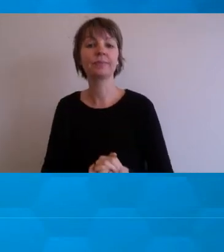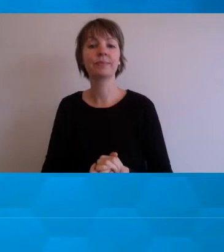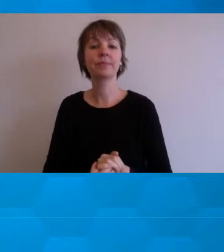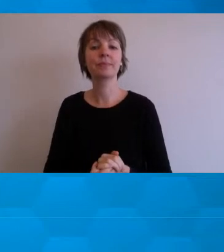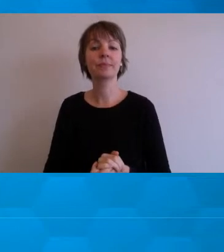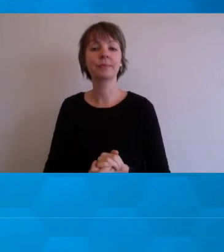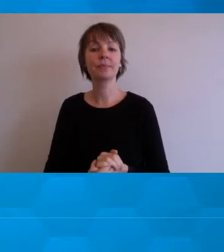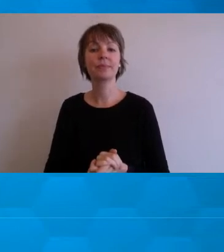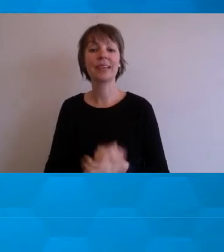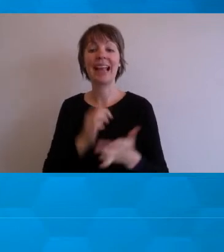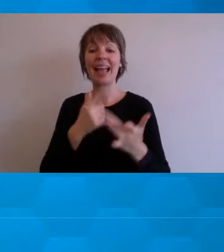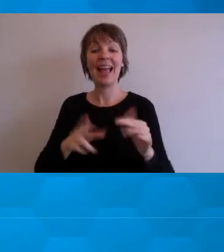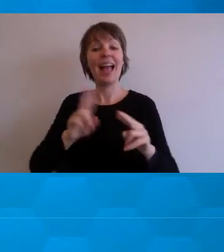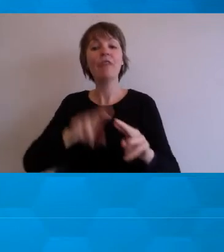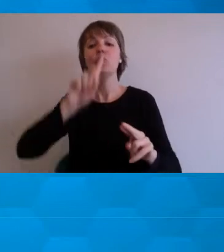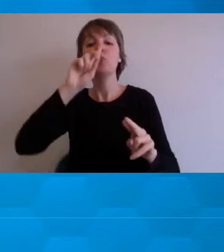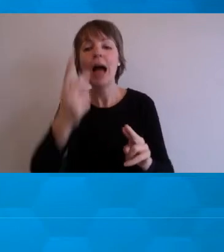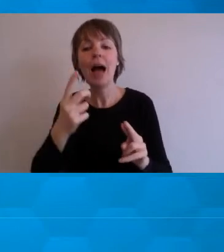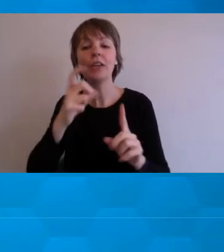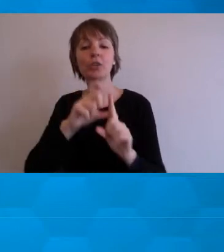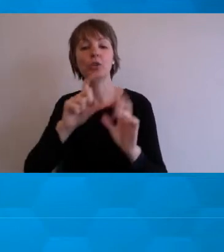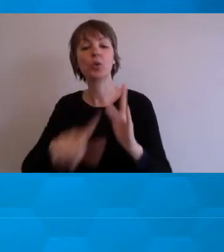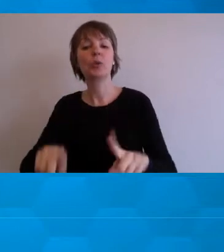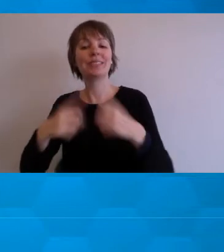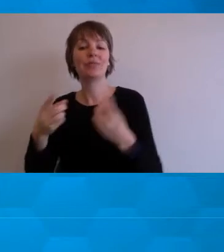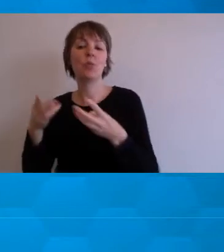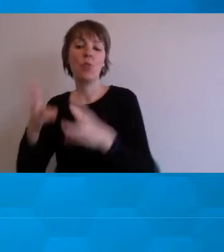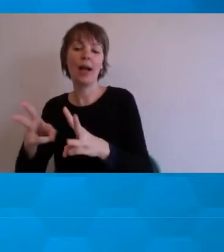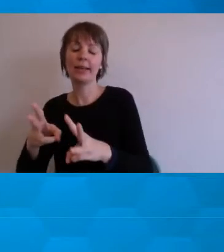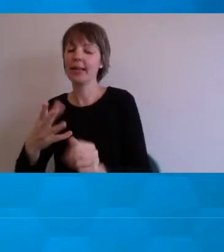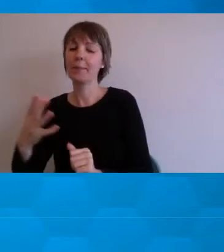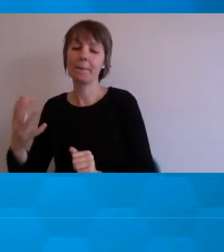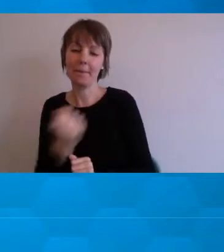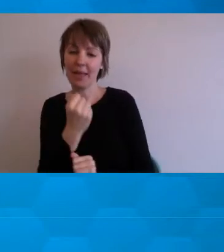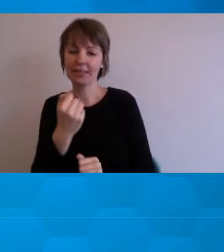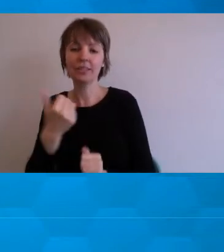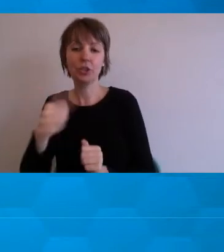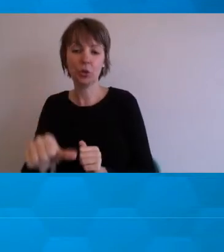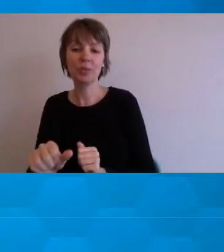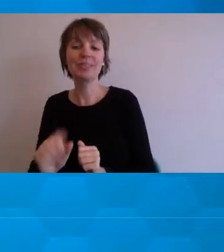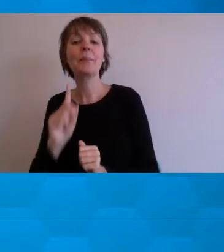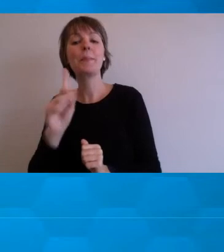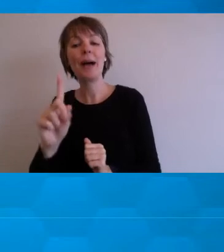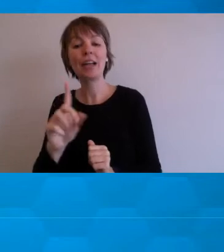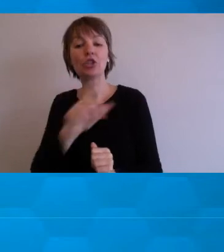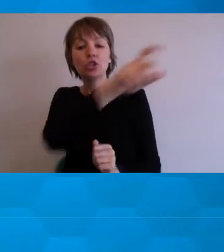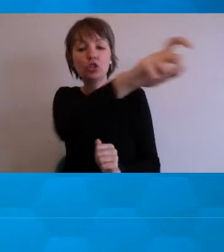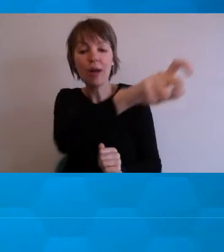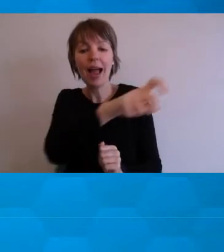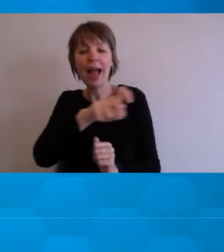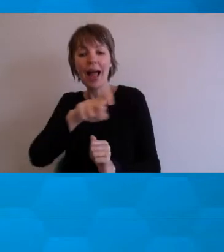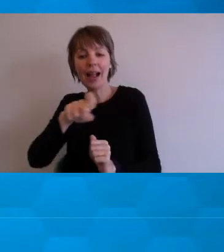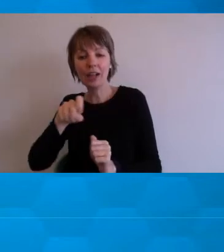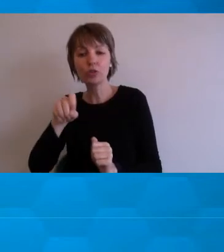no other way to design the question, then you'll have to use it. However, the drag and drop question shown here is an